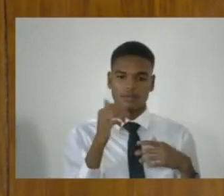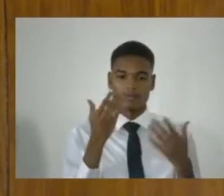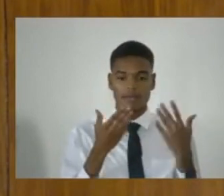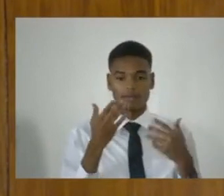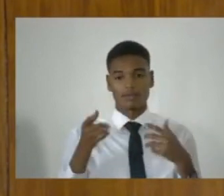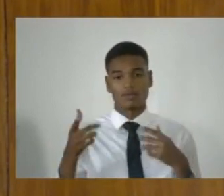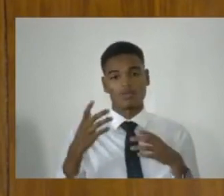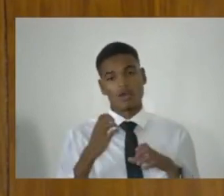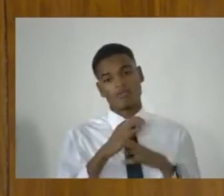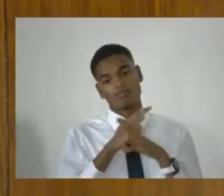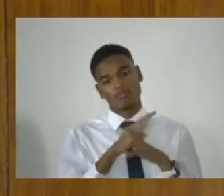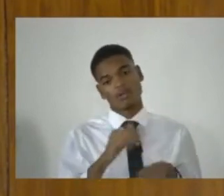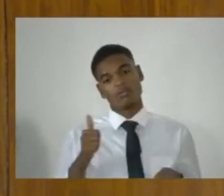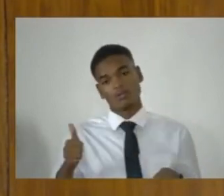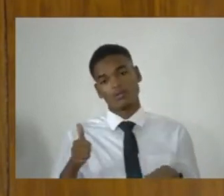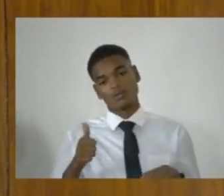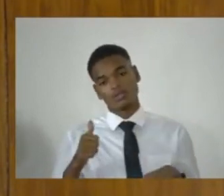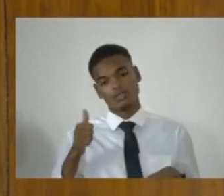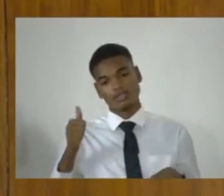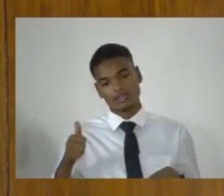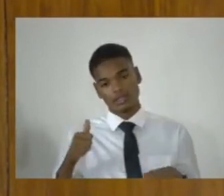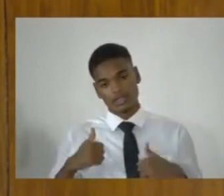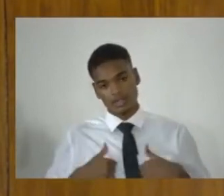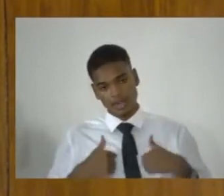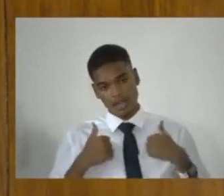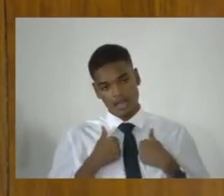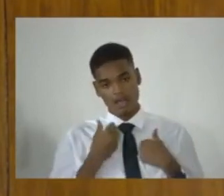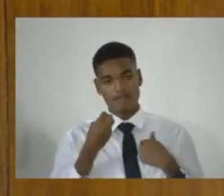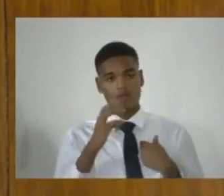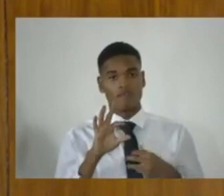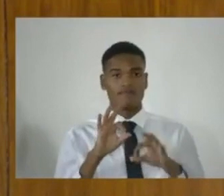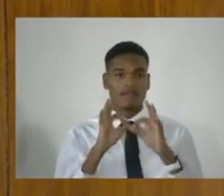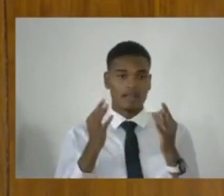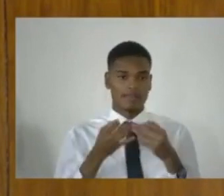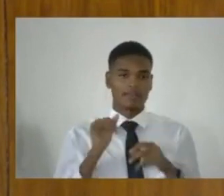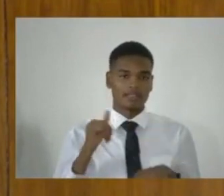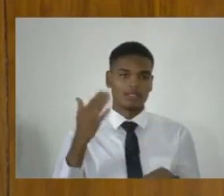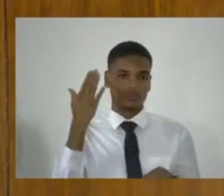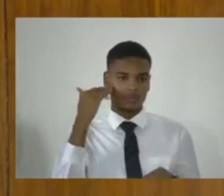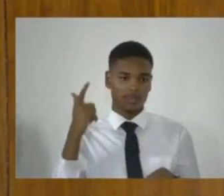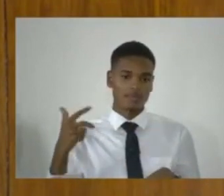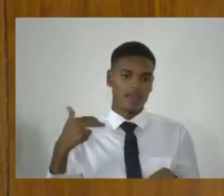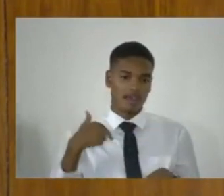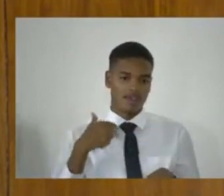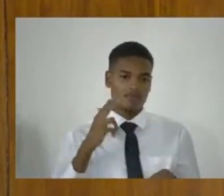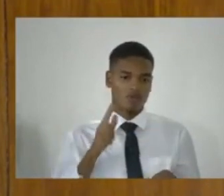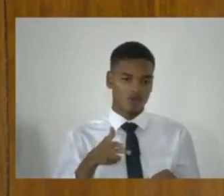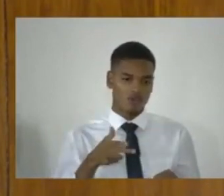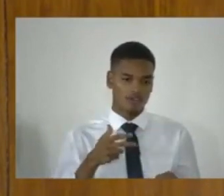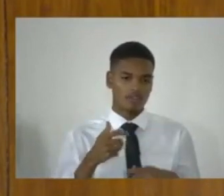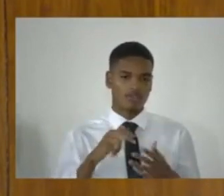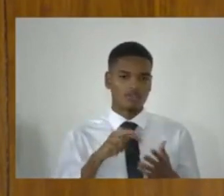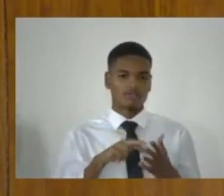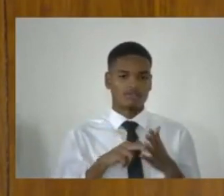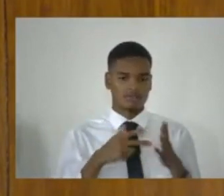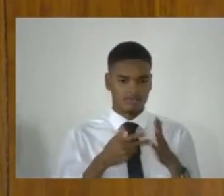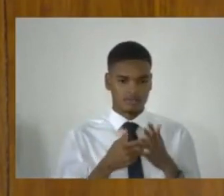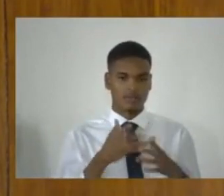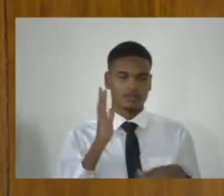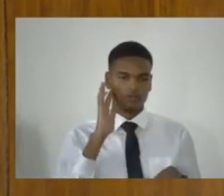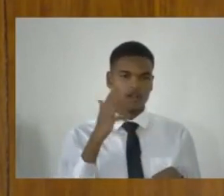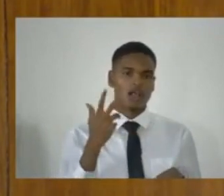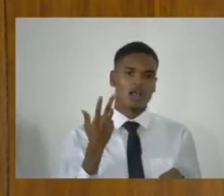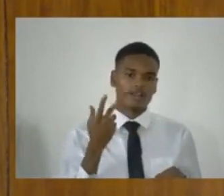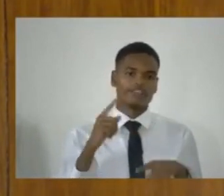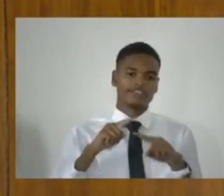life or their family, depending on the circumstances. And therefore, there's a total lack of proportionality on the face of